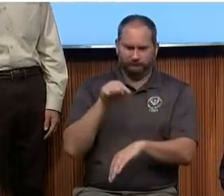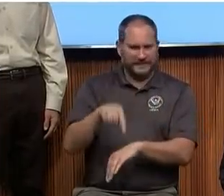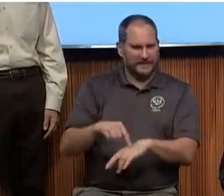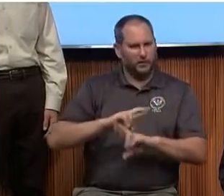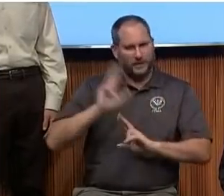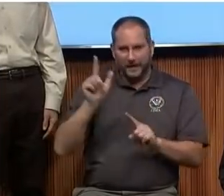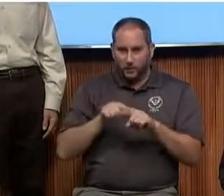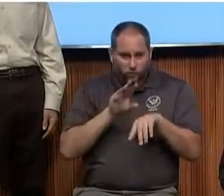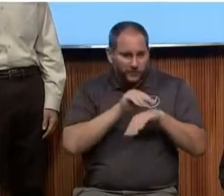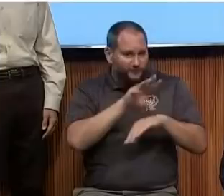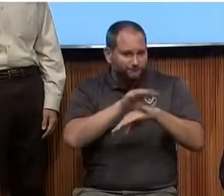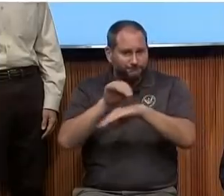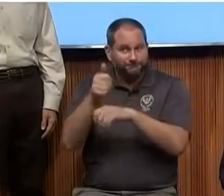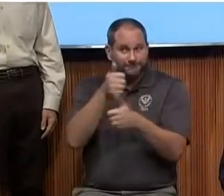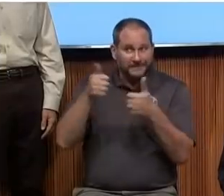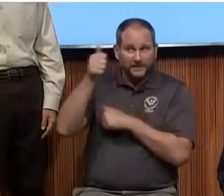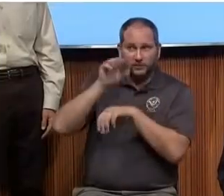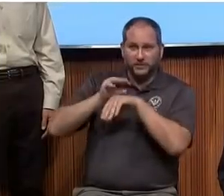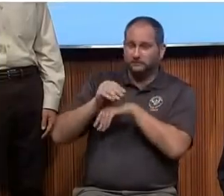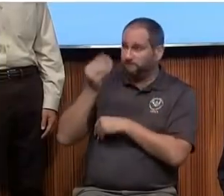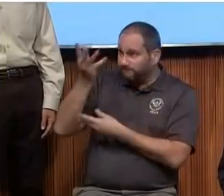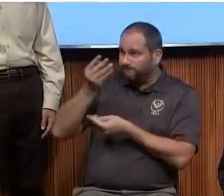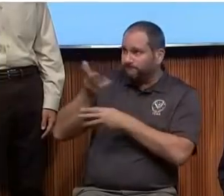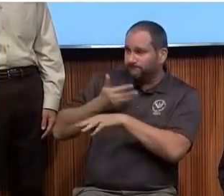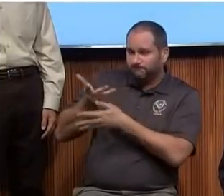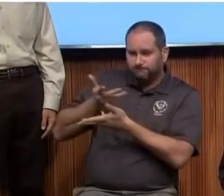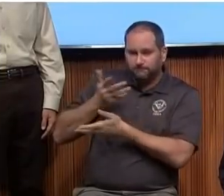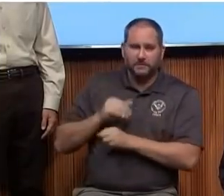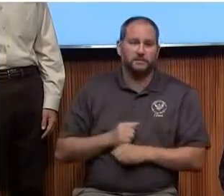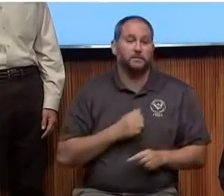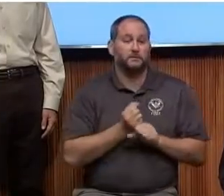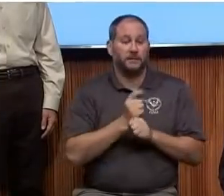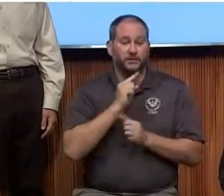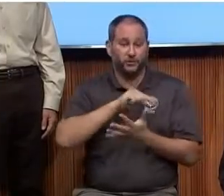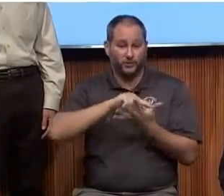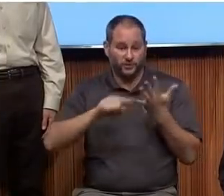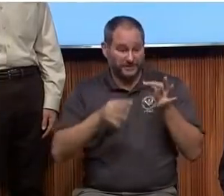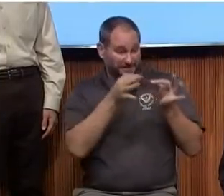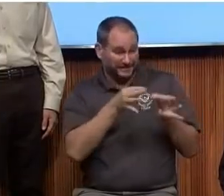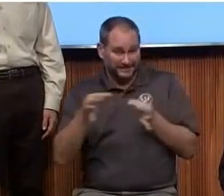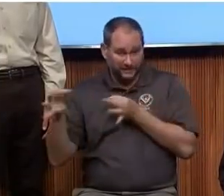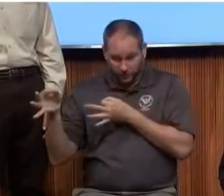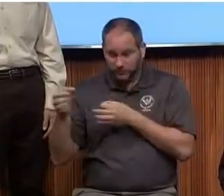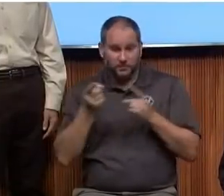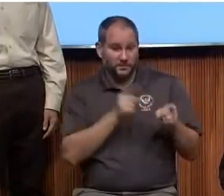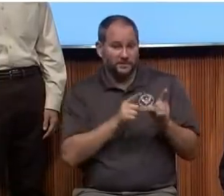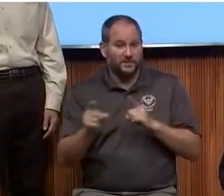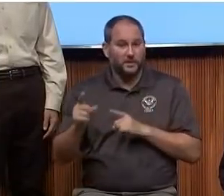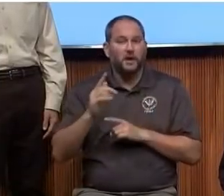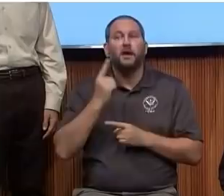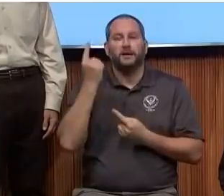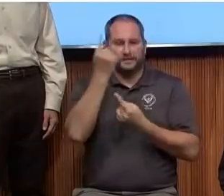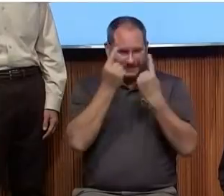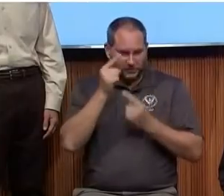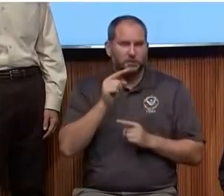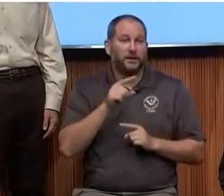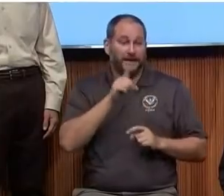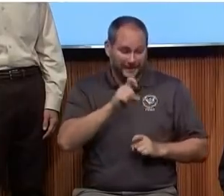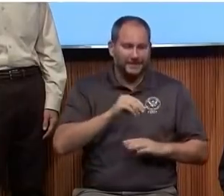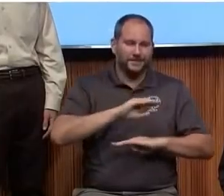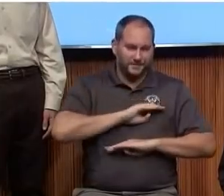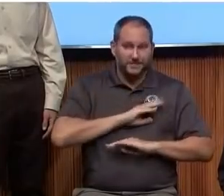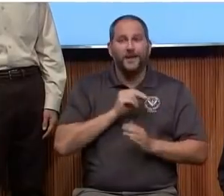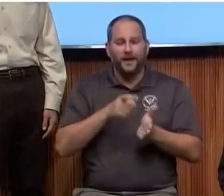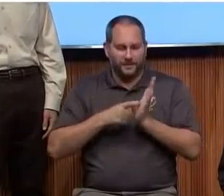leadership to ensure decisions being made will consider the needs of and the impact on